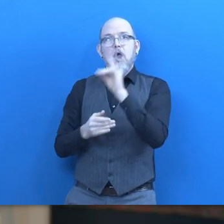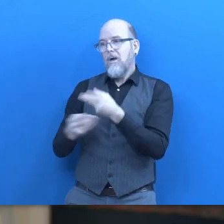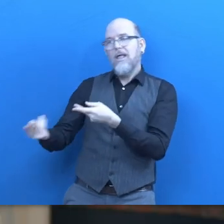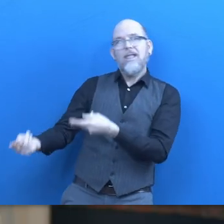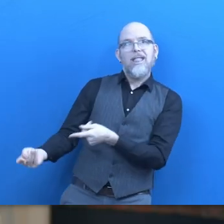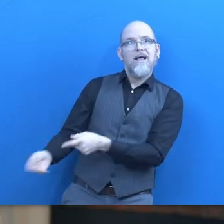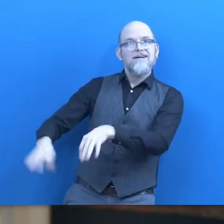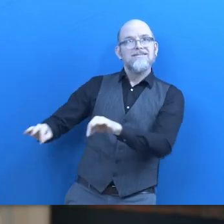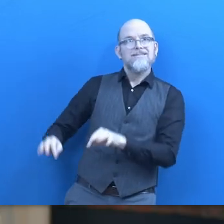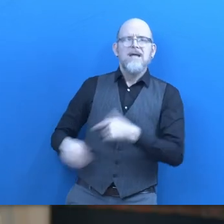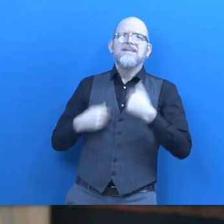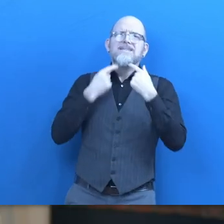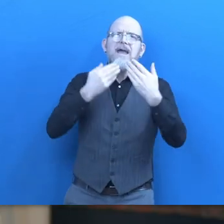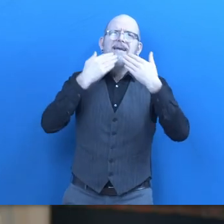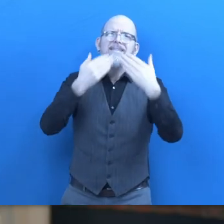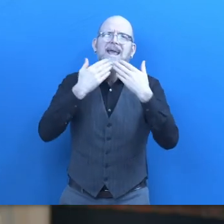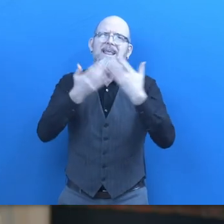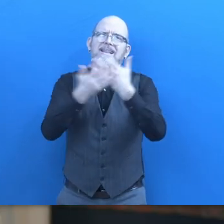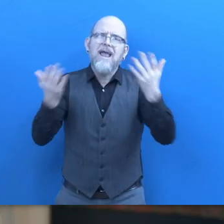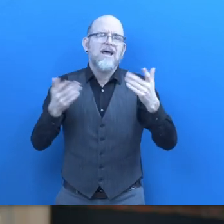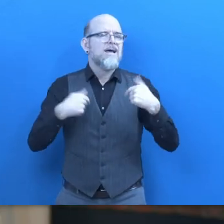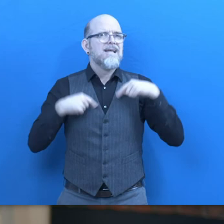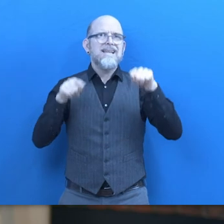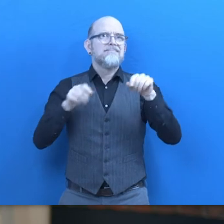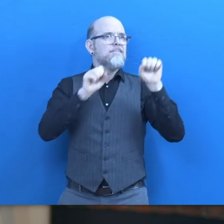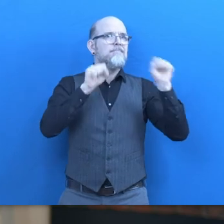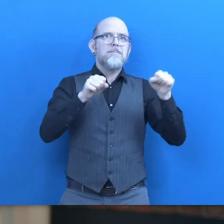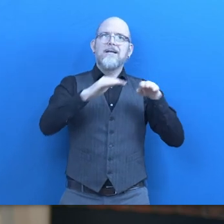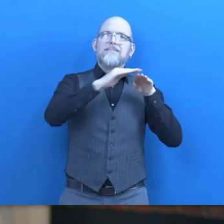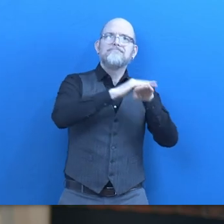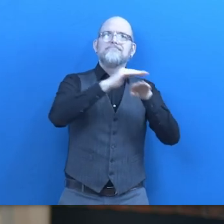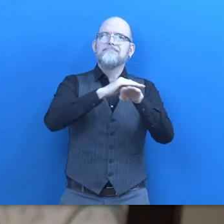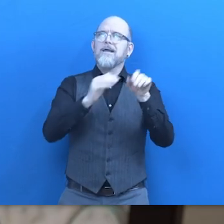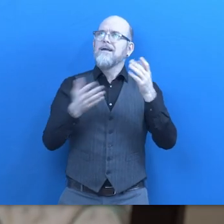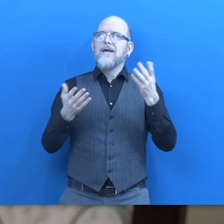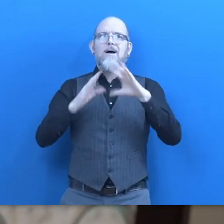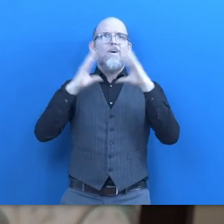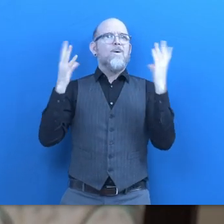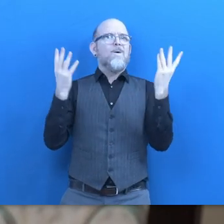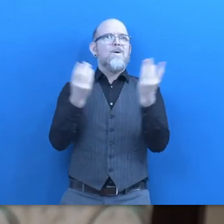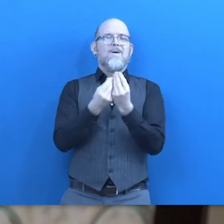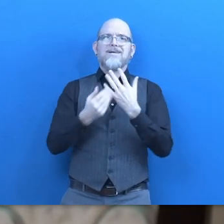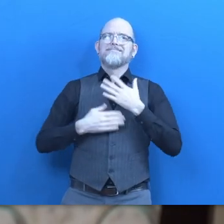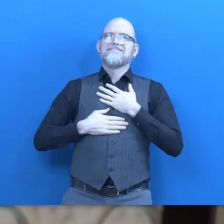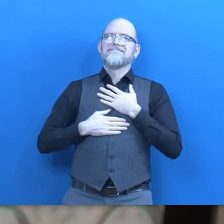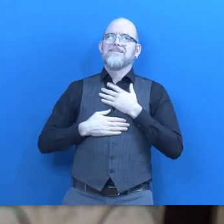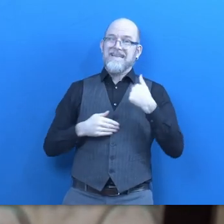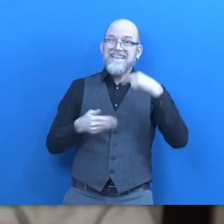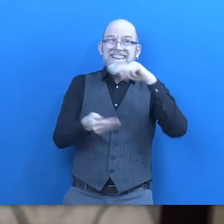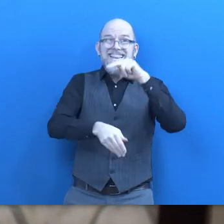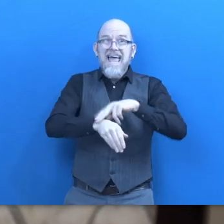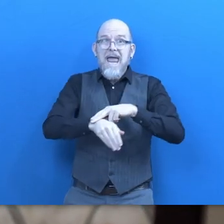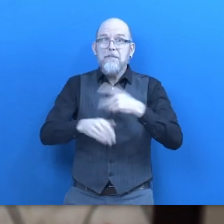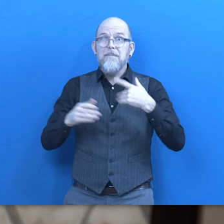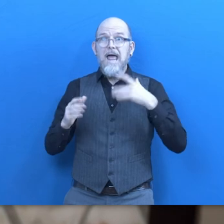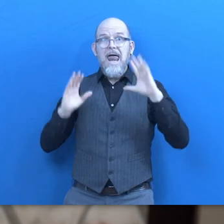I think the most important thing I think gratitude knowing that right now I'm living at the best time in history